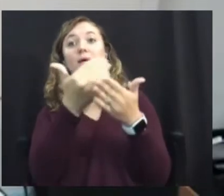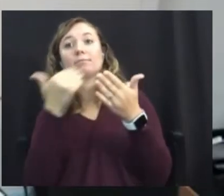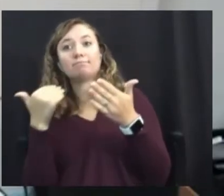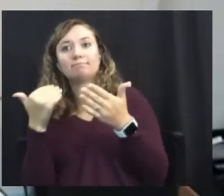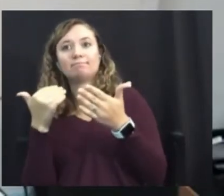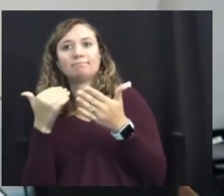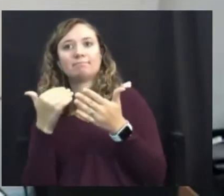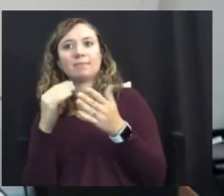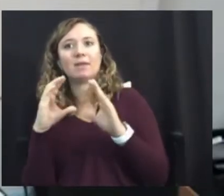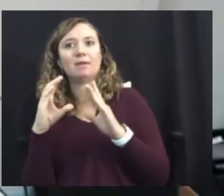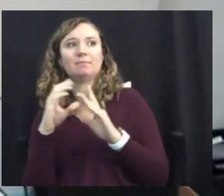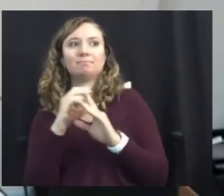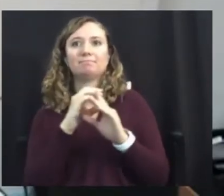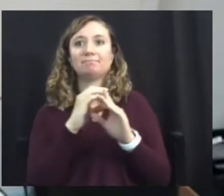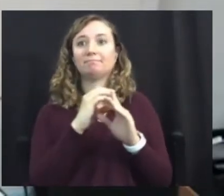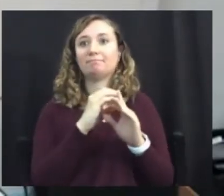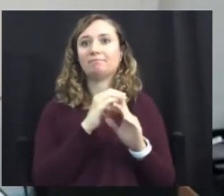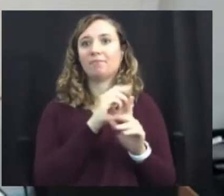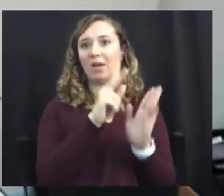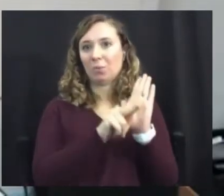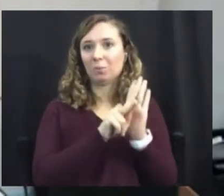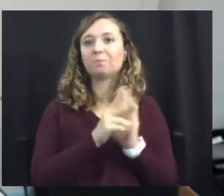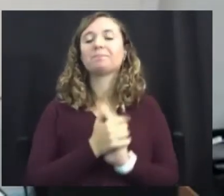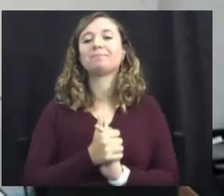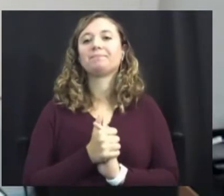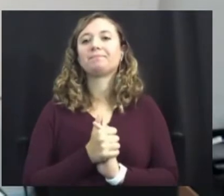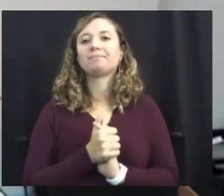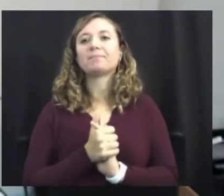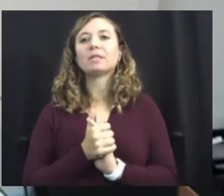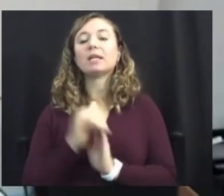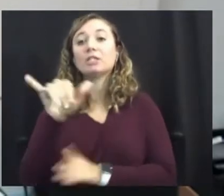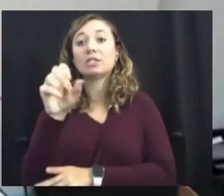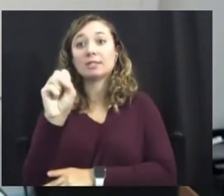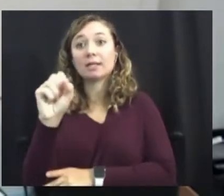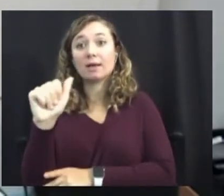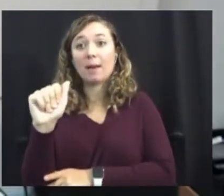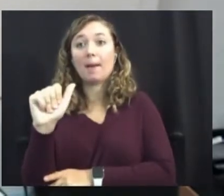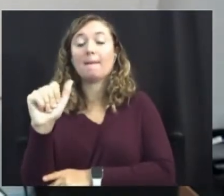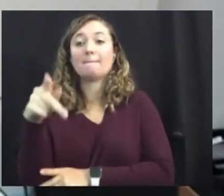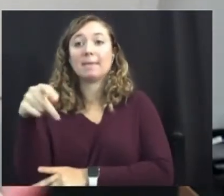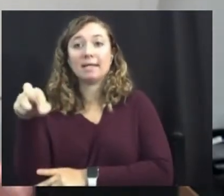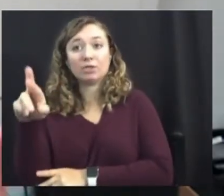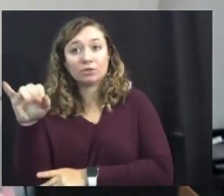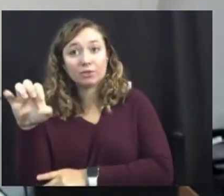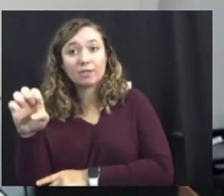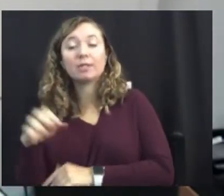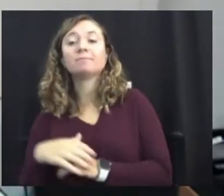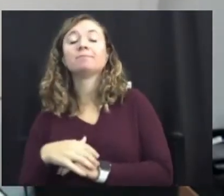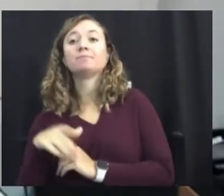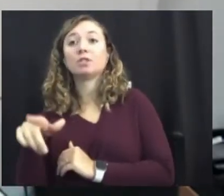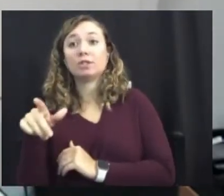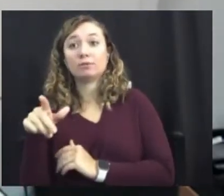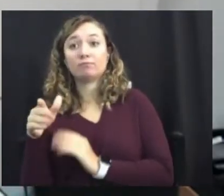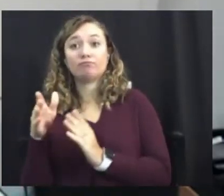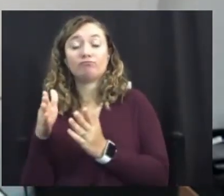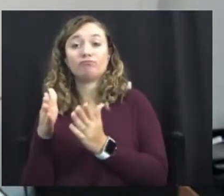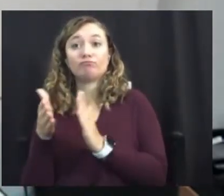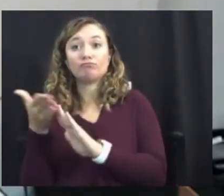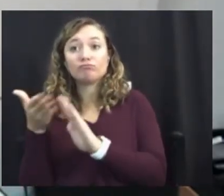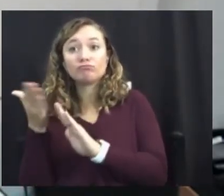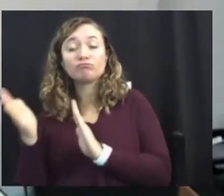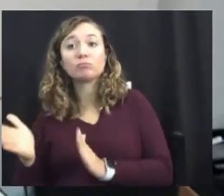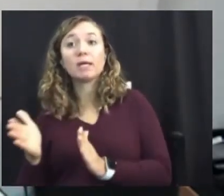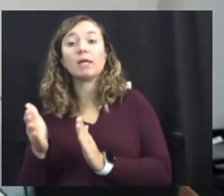appreciated for. Jessica Petrie is also one of our facilitators as far as working in the background to moderate